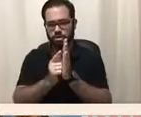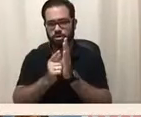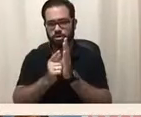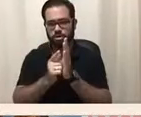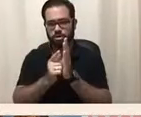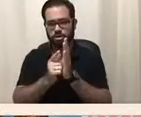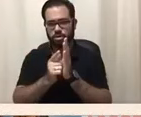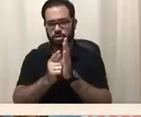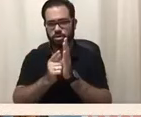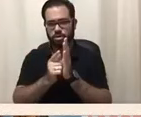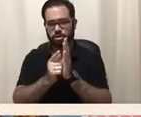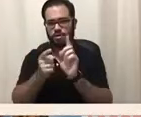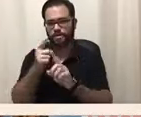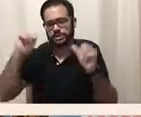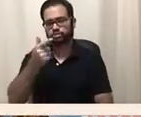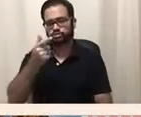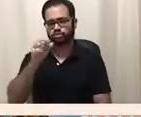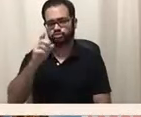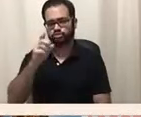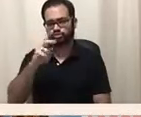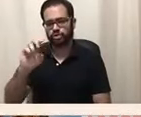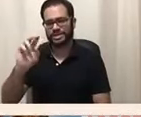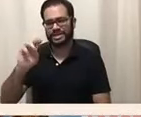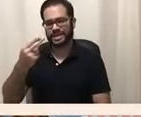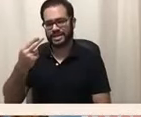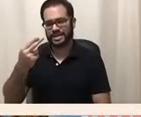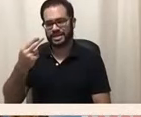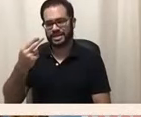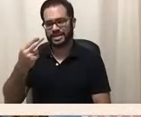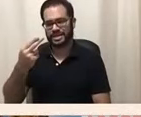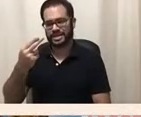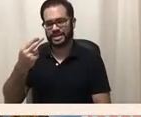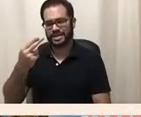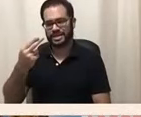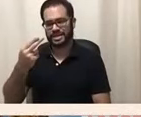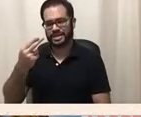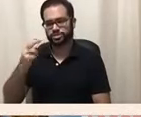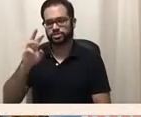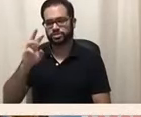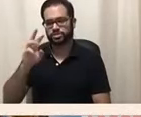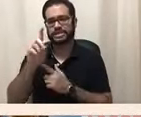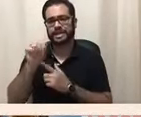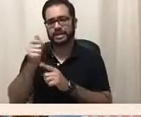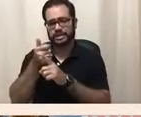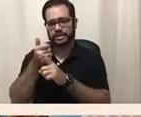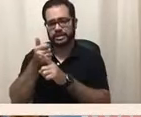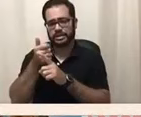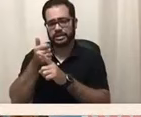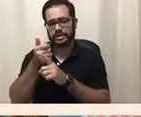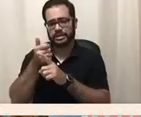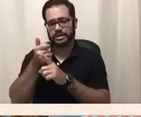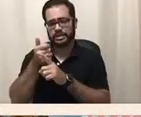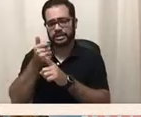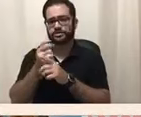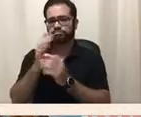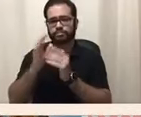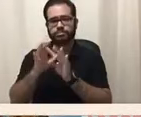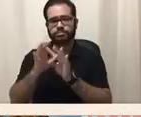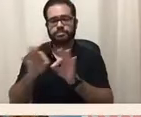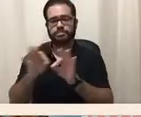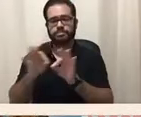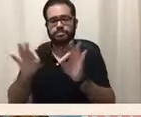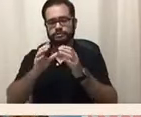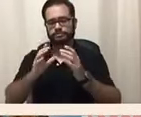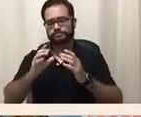Justin Dart. The ADA is considered the most important civil rights law since Title 504 and has